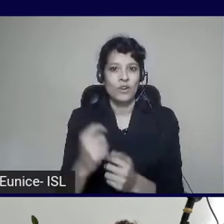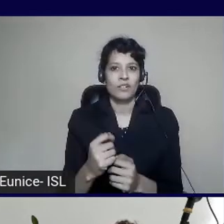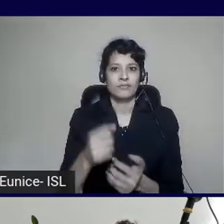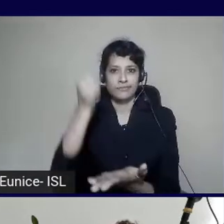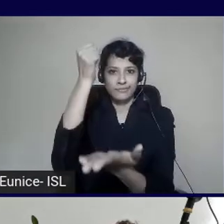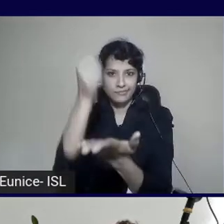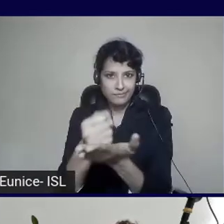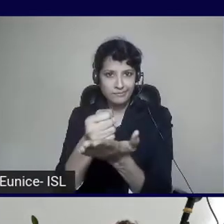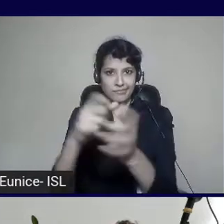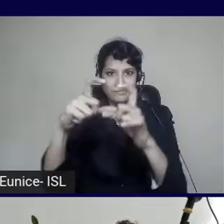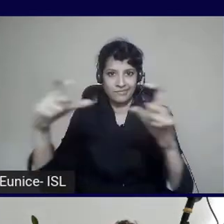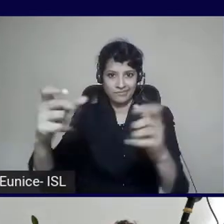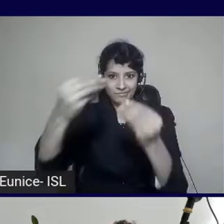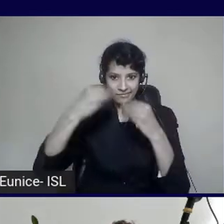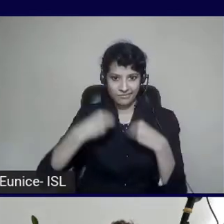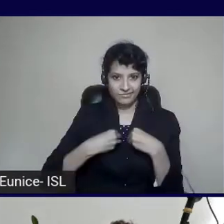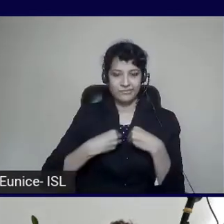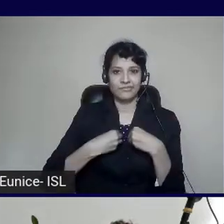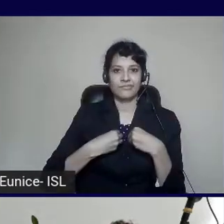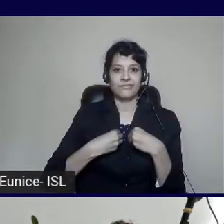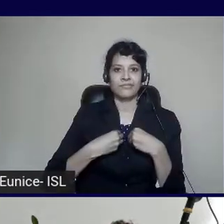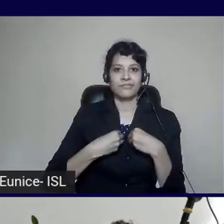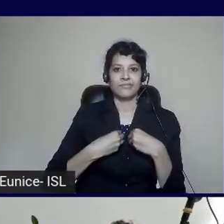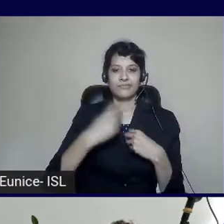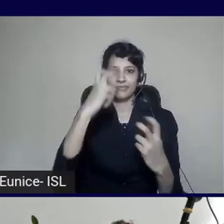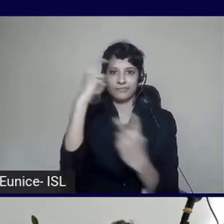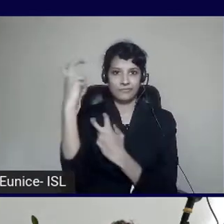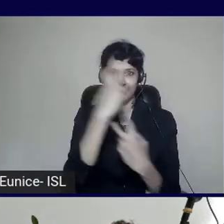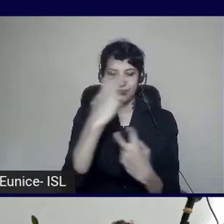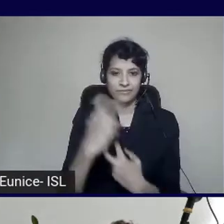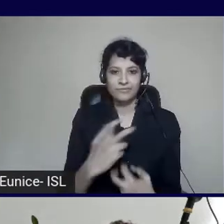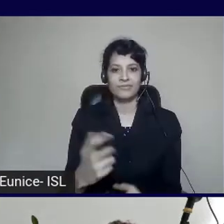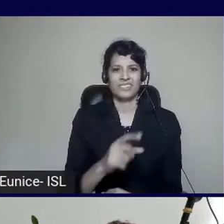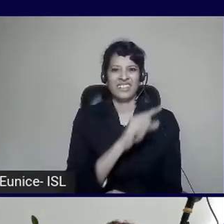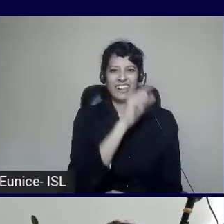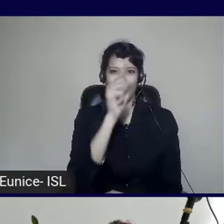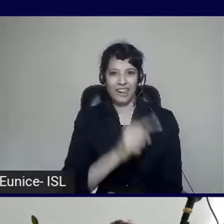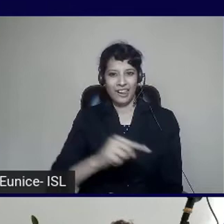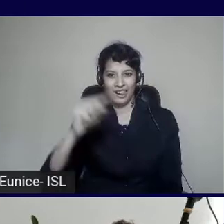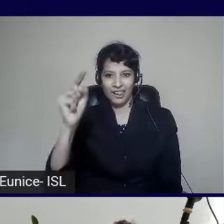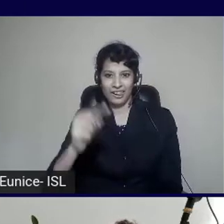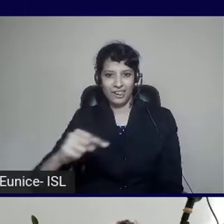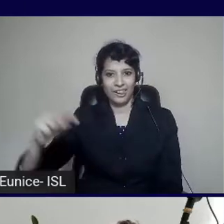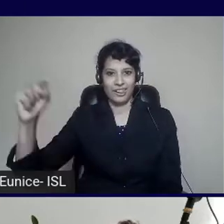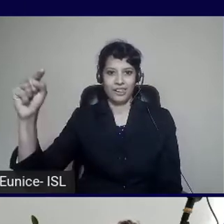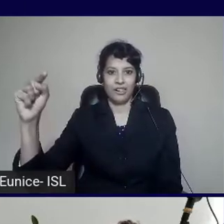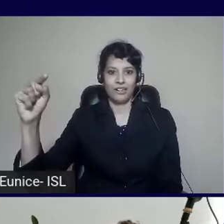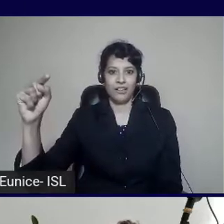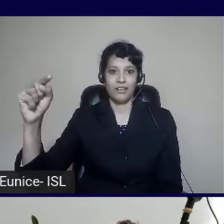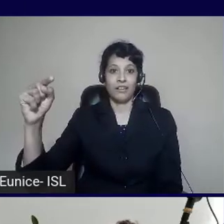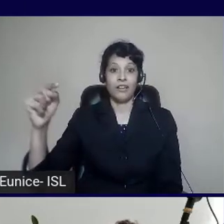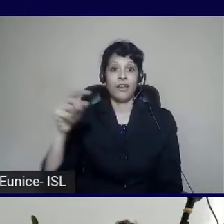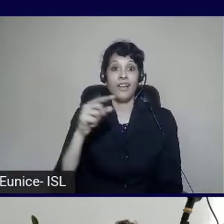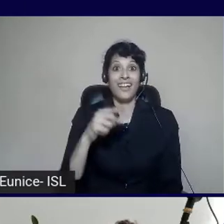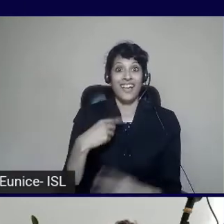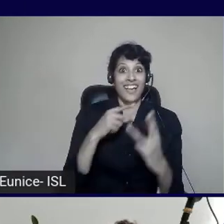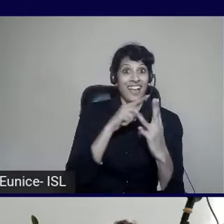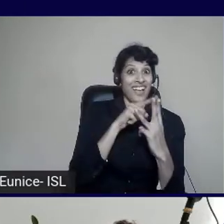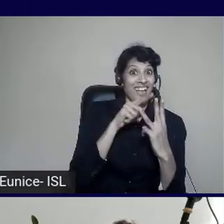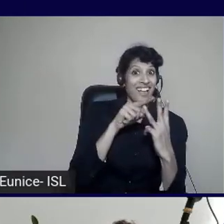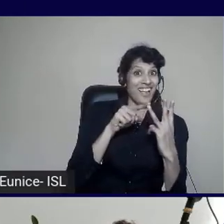see the results of to say whether the experience was good or not. But watch what happens when I superimpose my